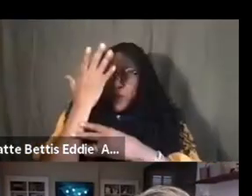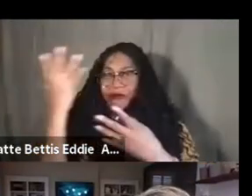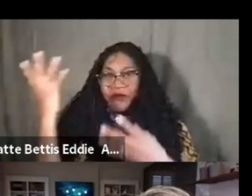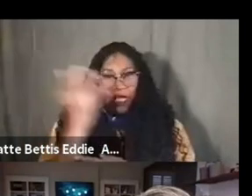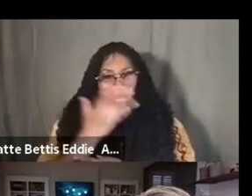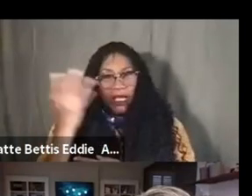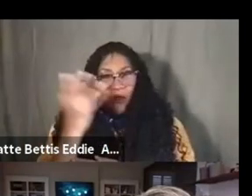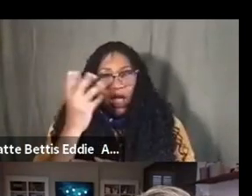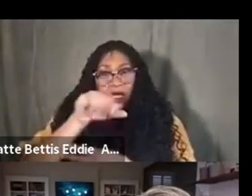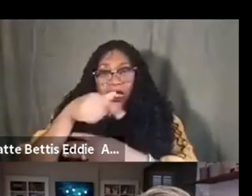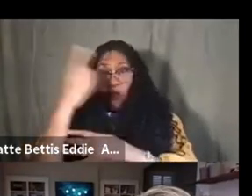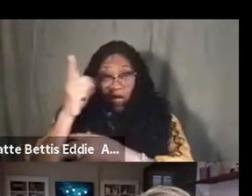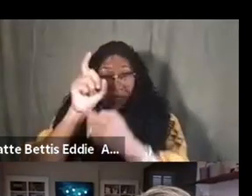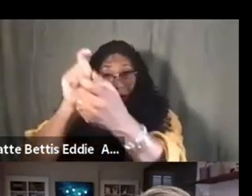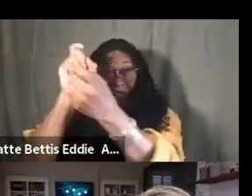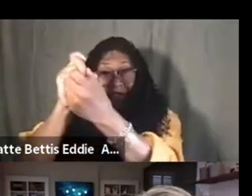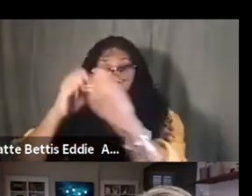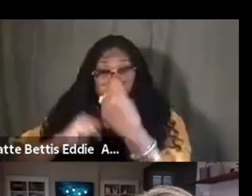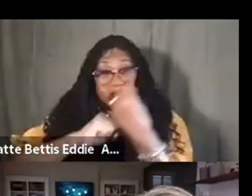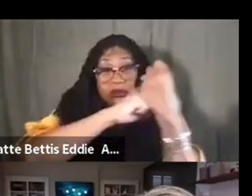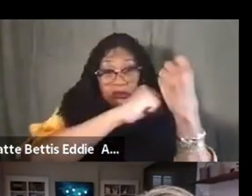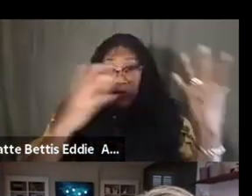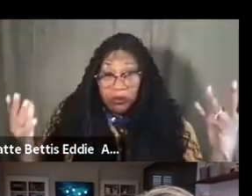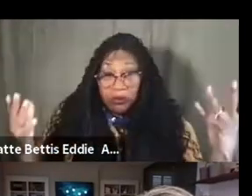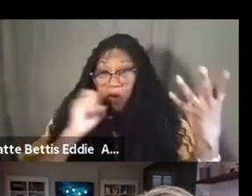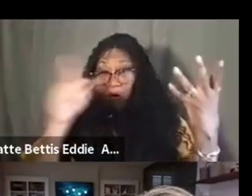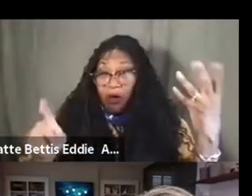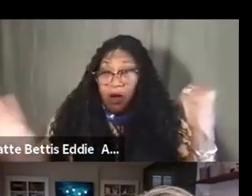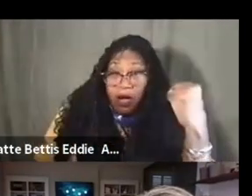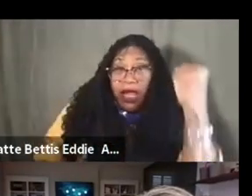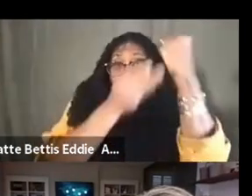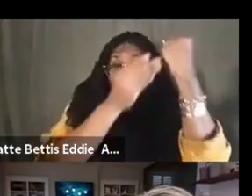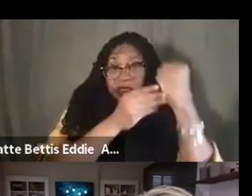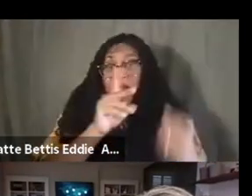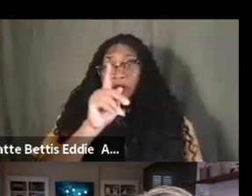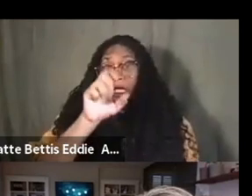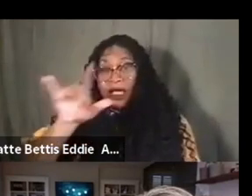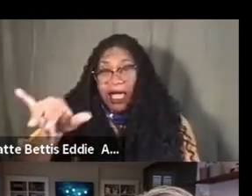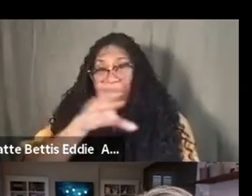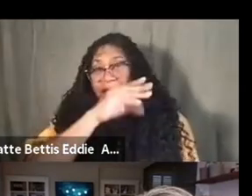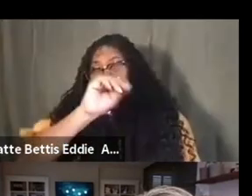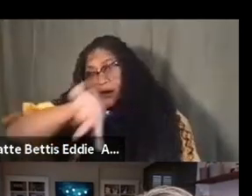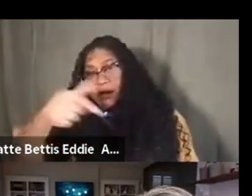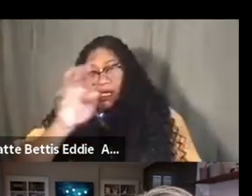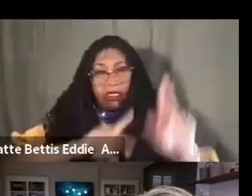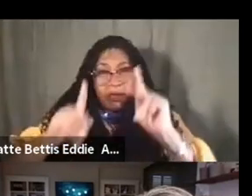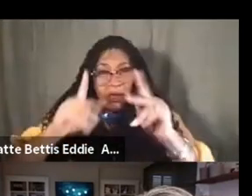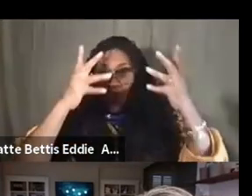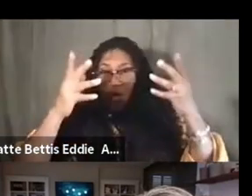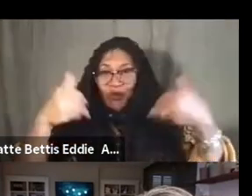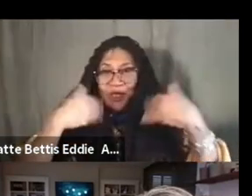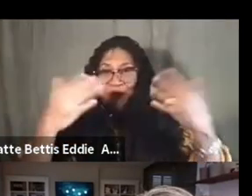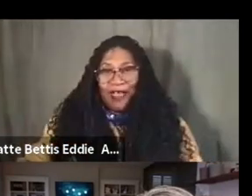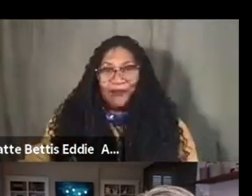um, in particular, just picking up on these threads that Amanda's put out here, and Kelly, um, I just feel like there must be something y'all got here.